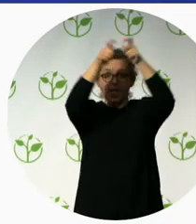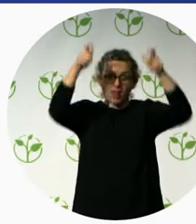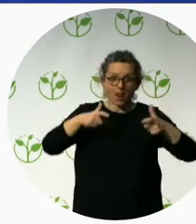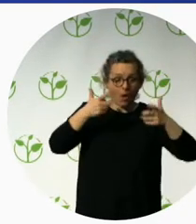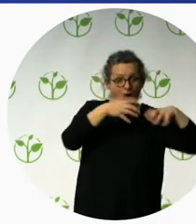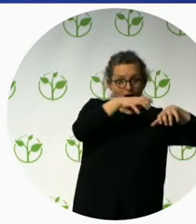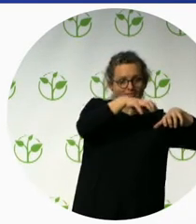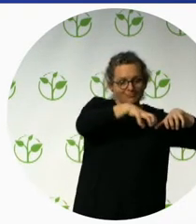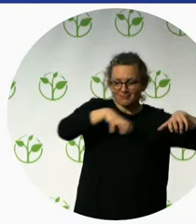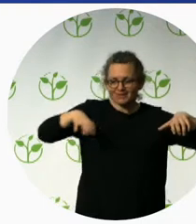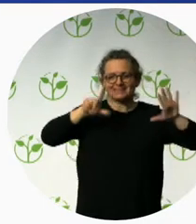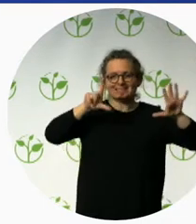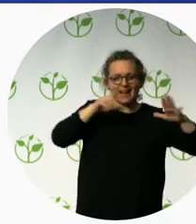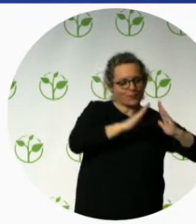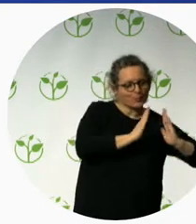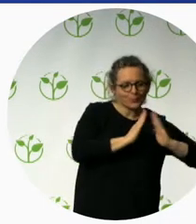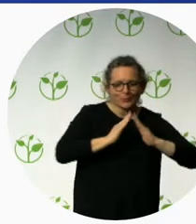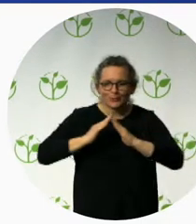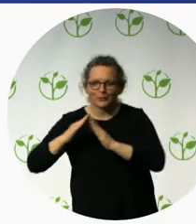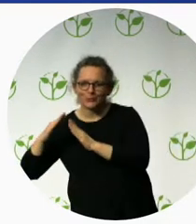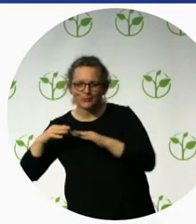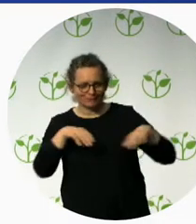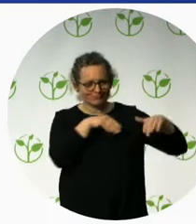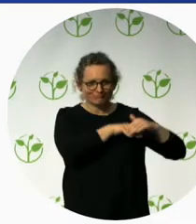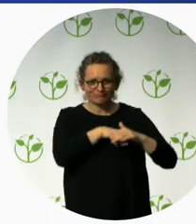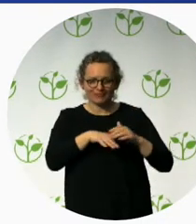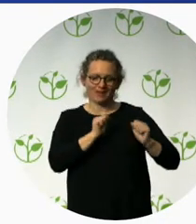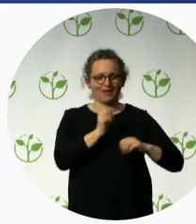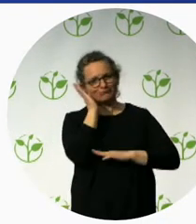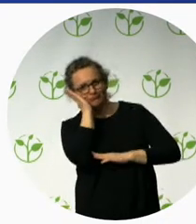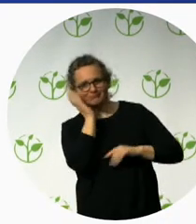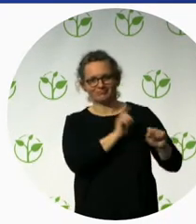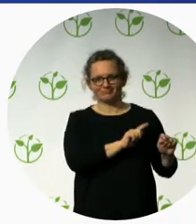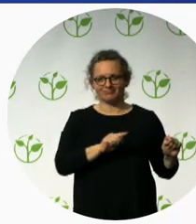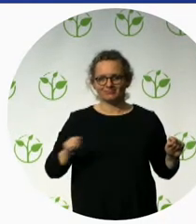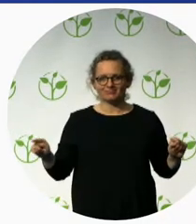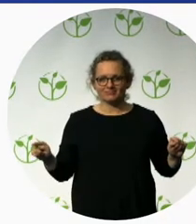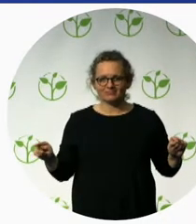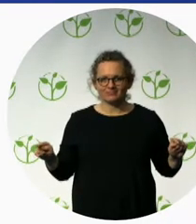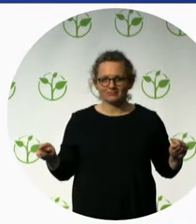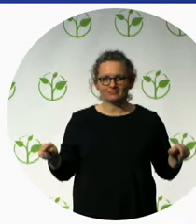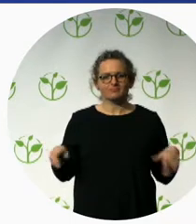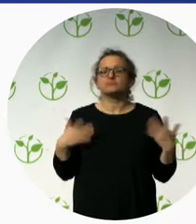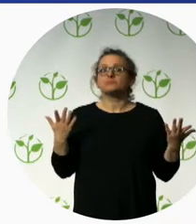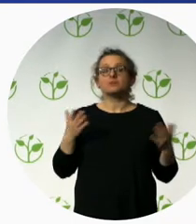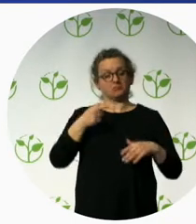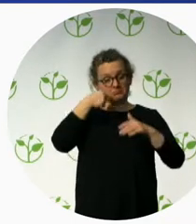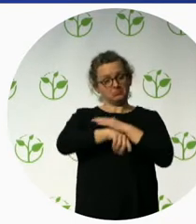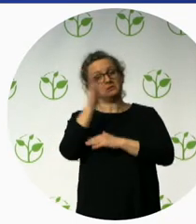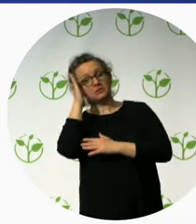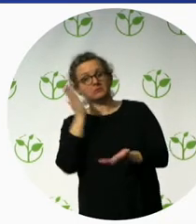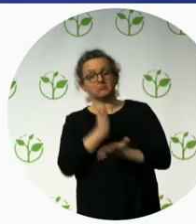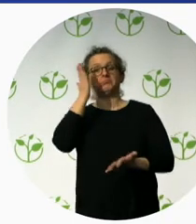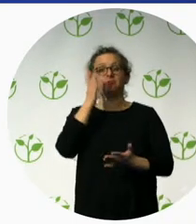hotel, just to sleep there, but also to do tours. So, as was mentioned before, the idea of having